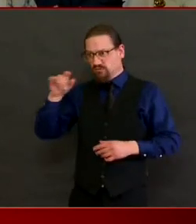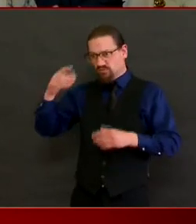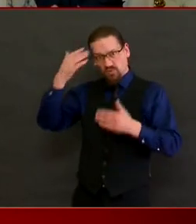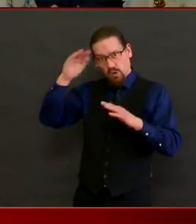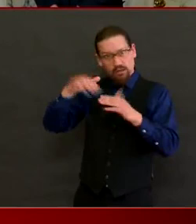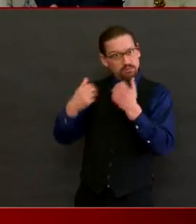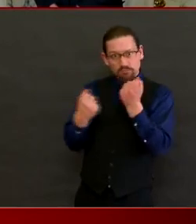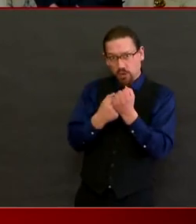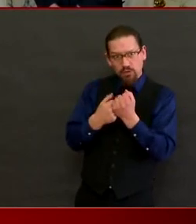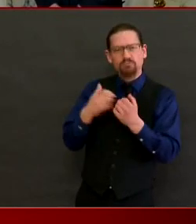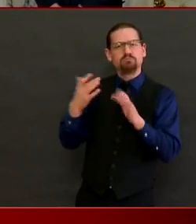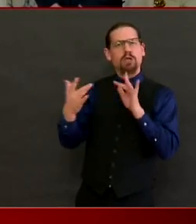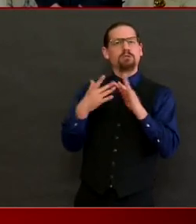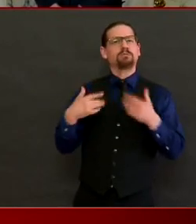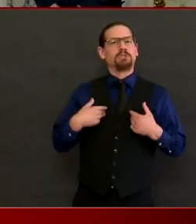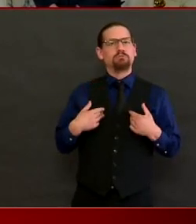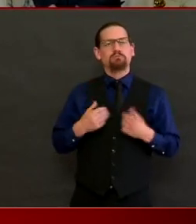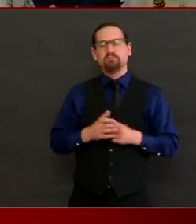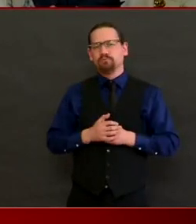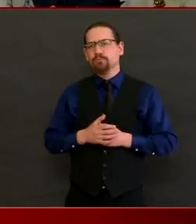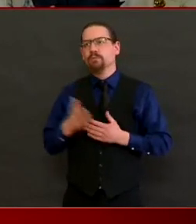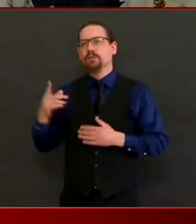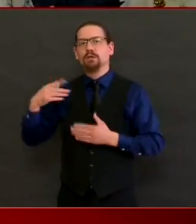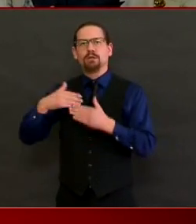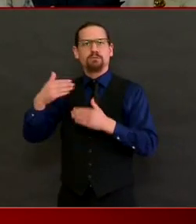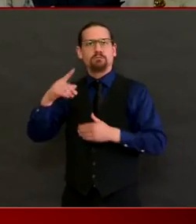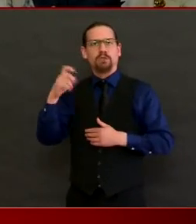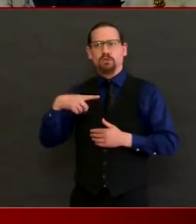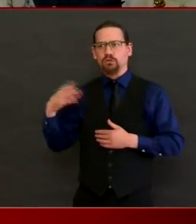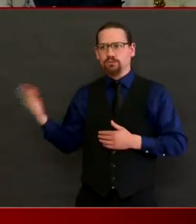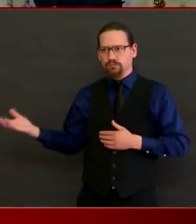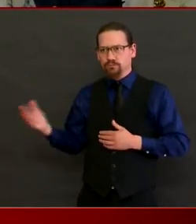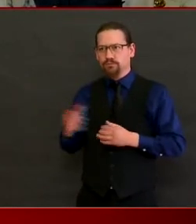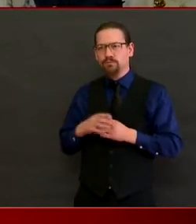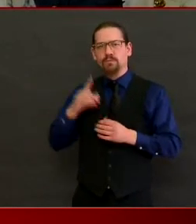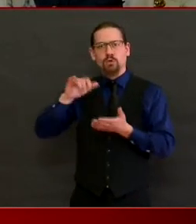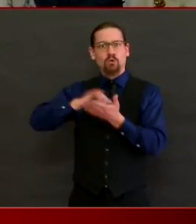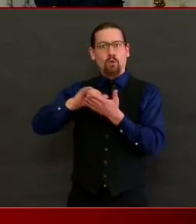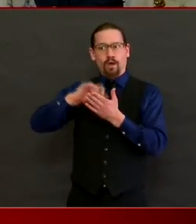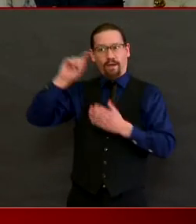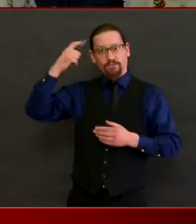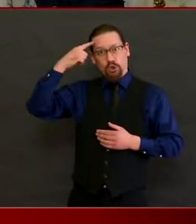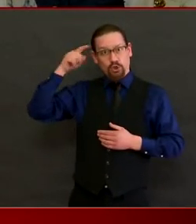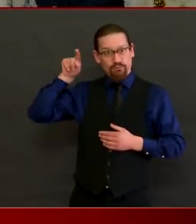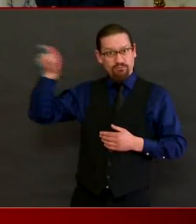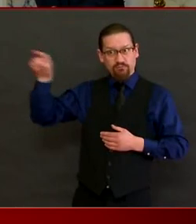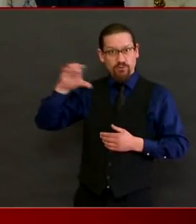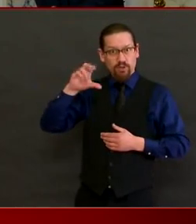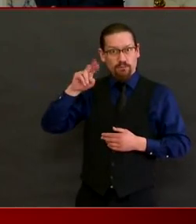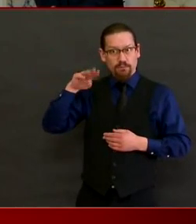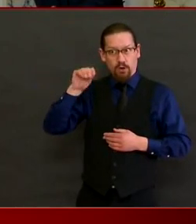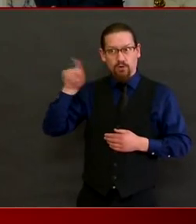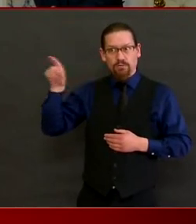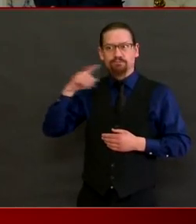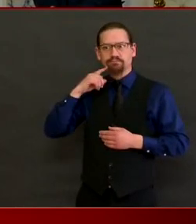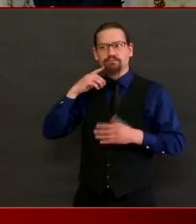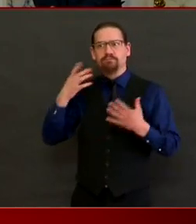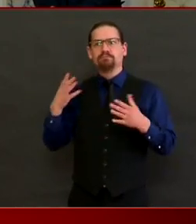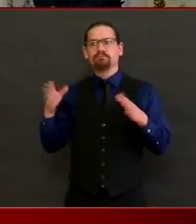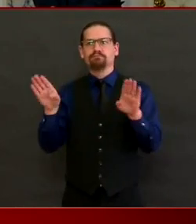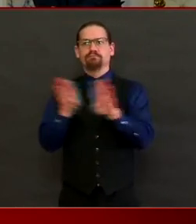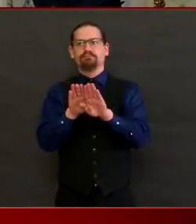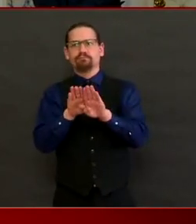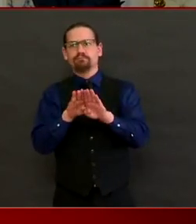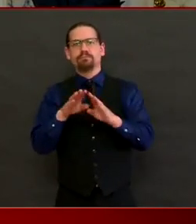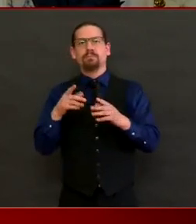asks, Governor Andrew Cuomo has extended New York shutdown to May 15th in coordination with other states. Is Rhode Island one of those